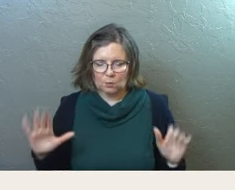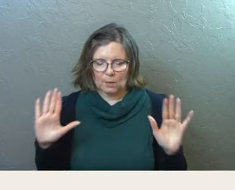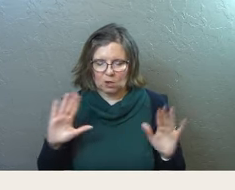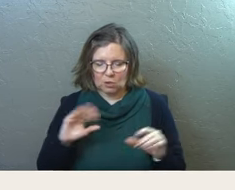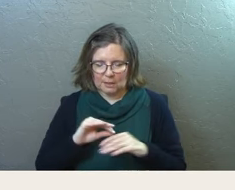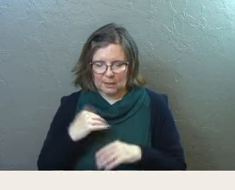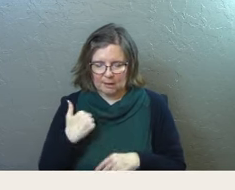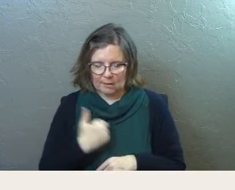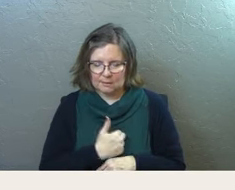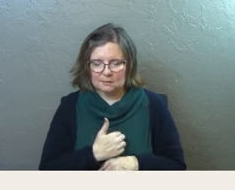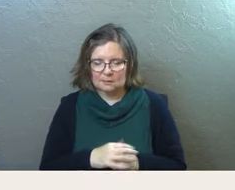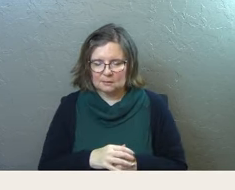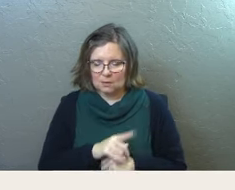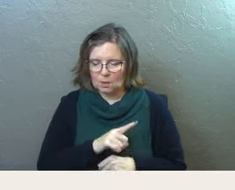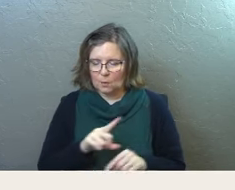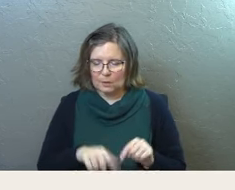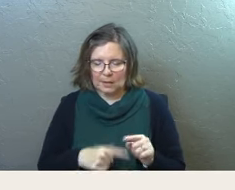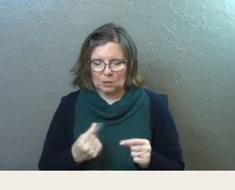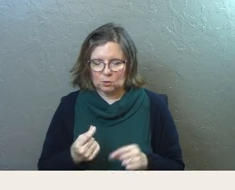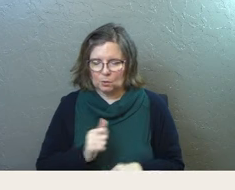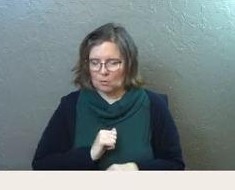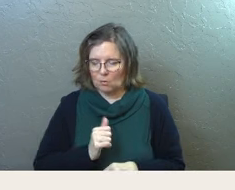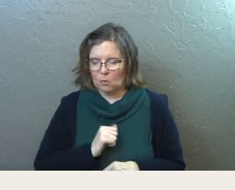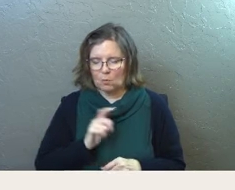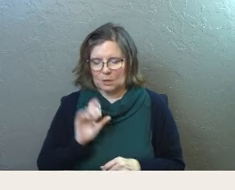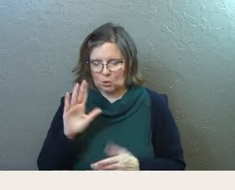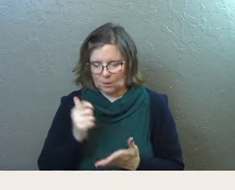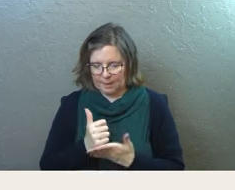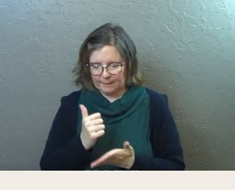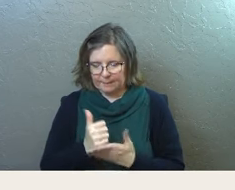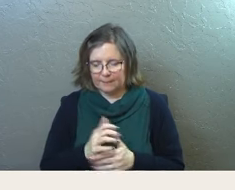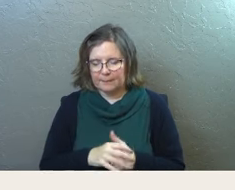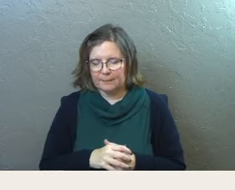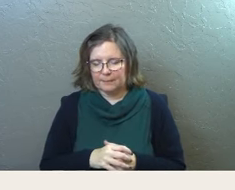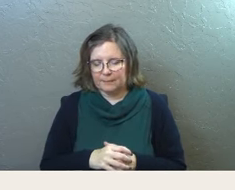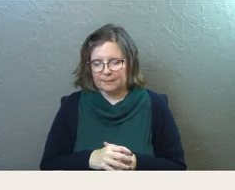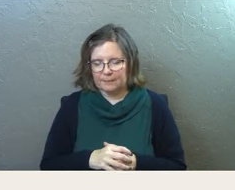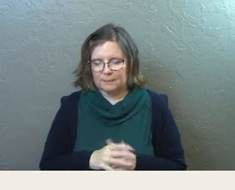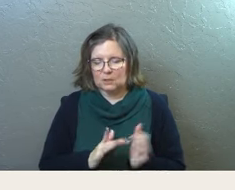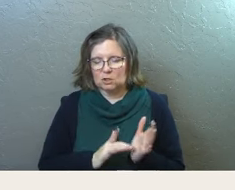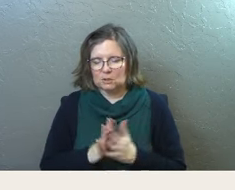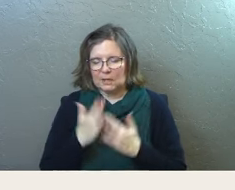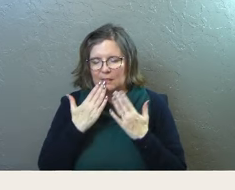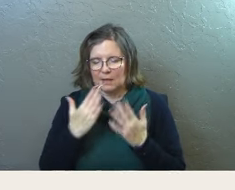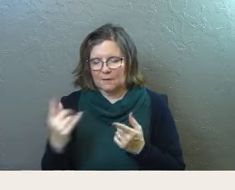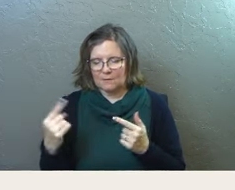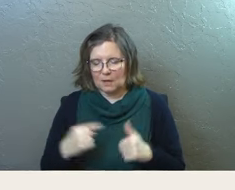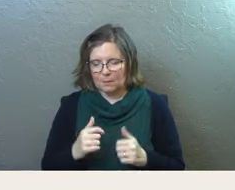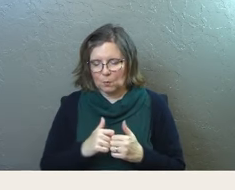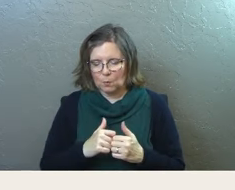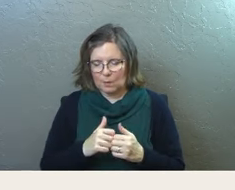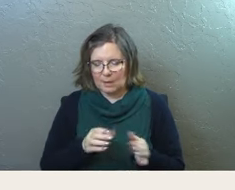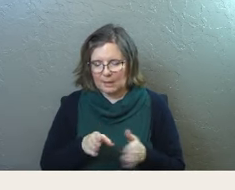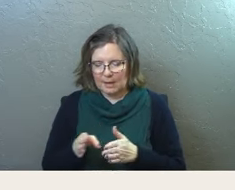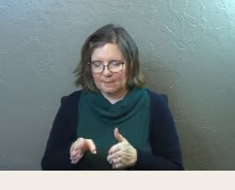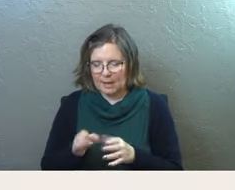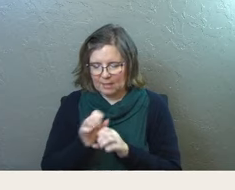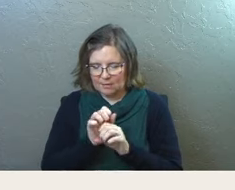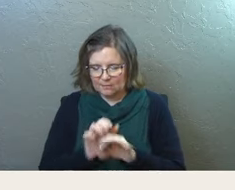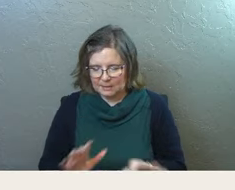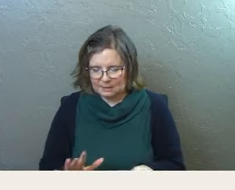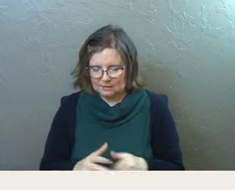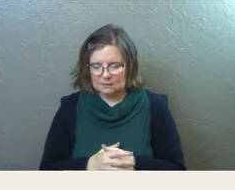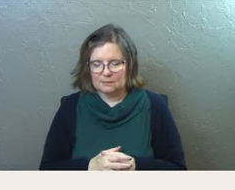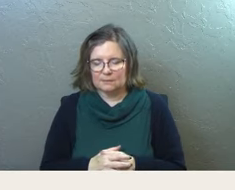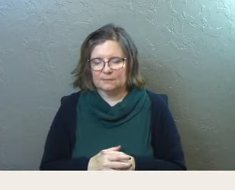in us. Lord, we can't do it on our own. We need your help. Jesus, thank you for coming with that path of peace, God.